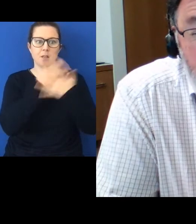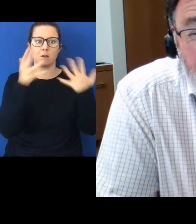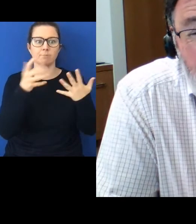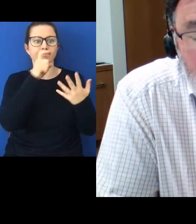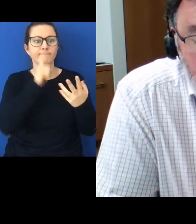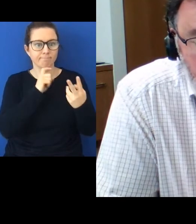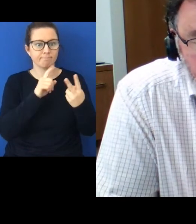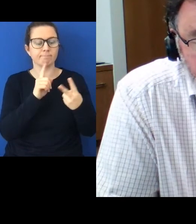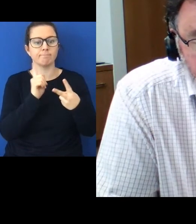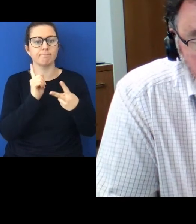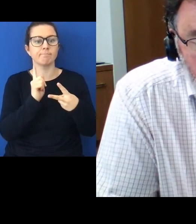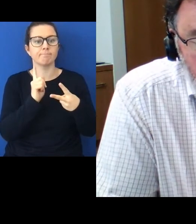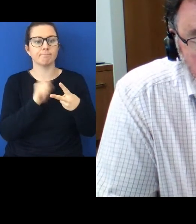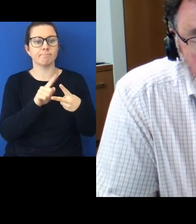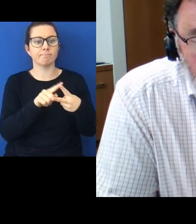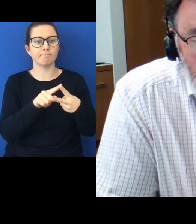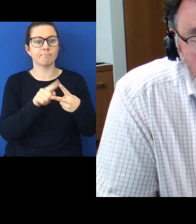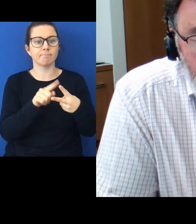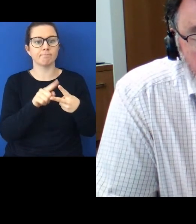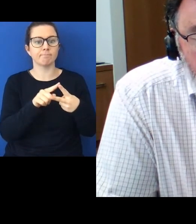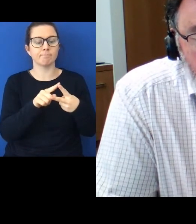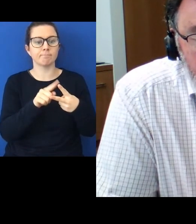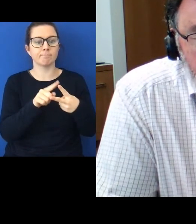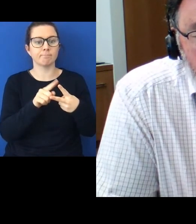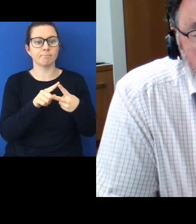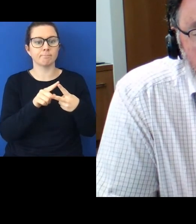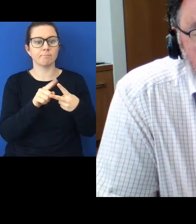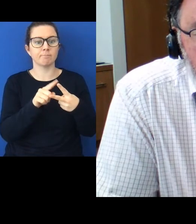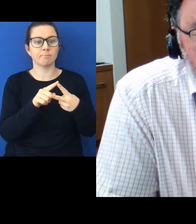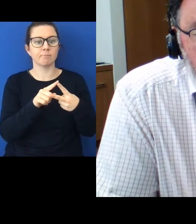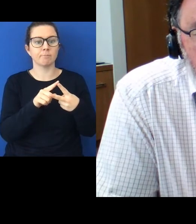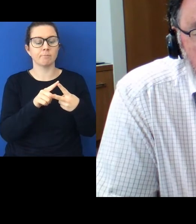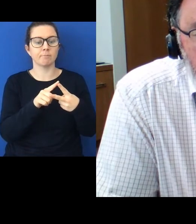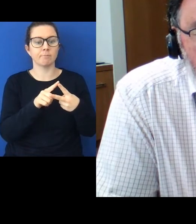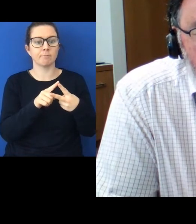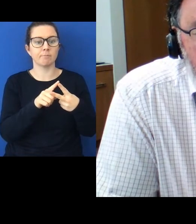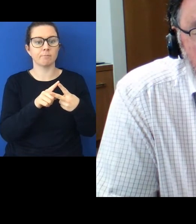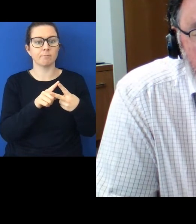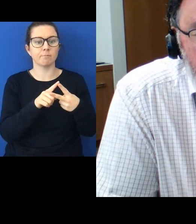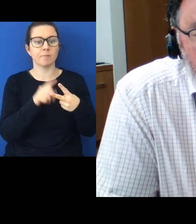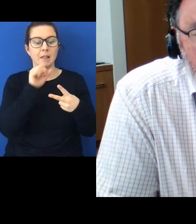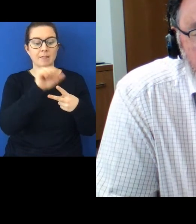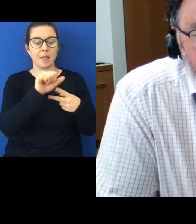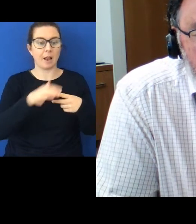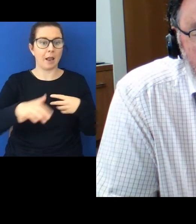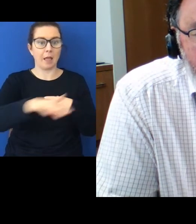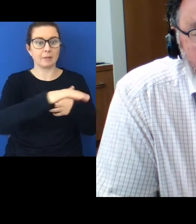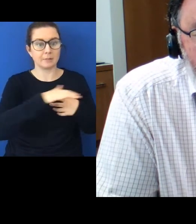The first is that their exclusive and undisturbed possession of their lands,